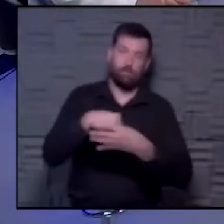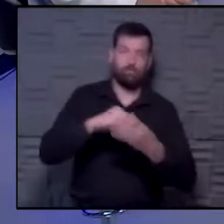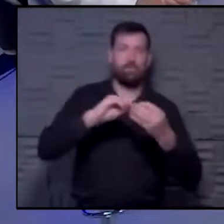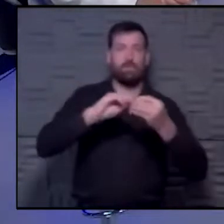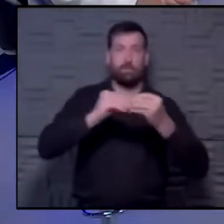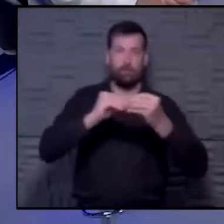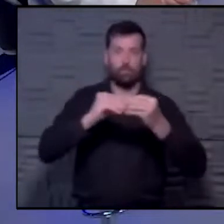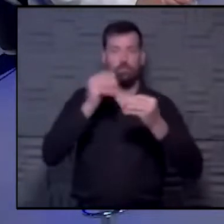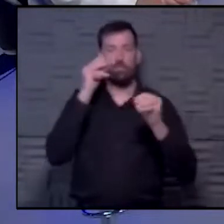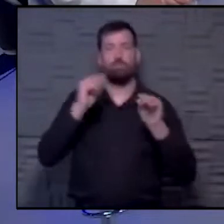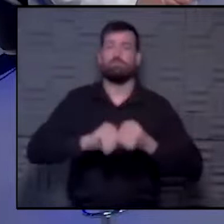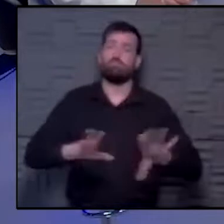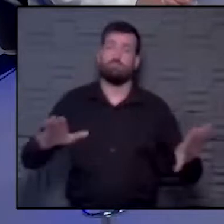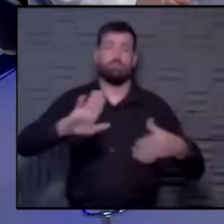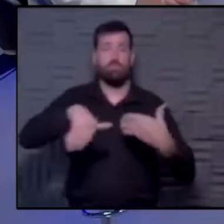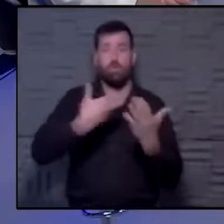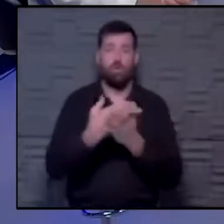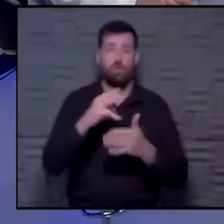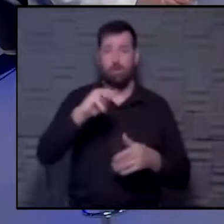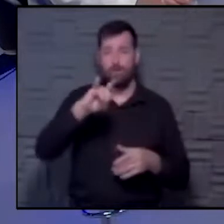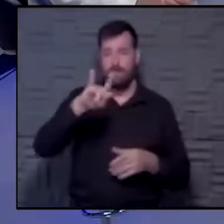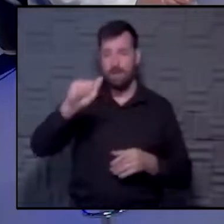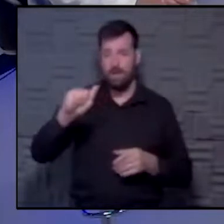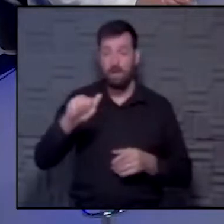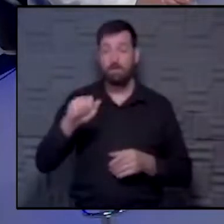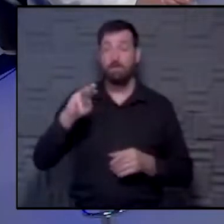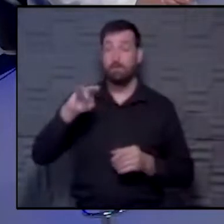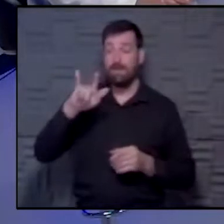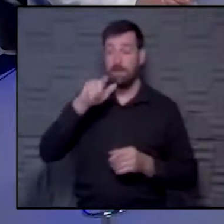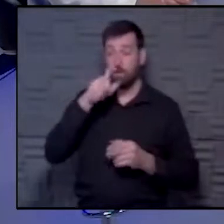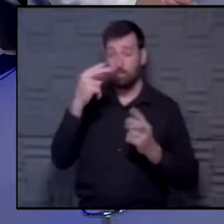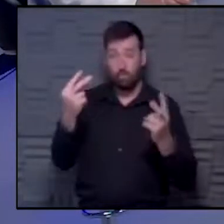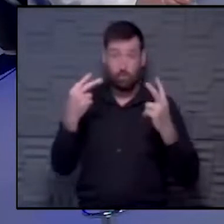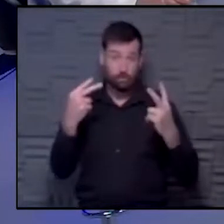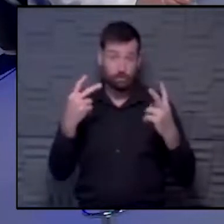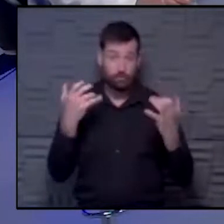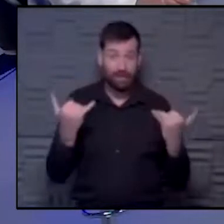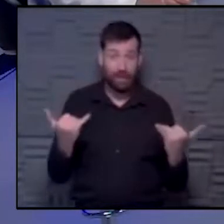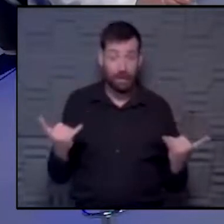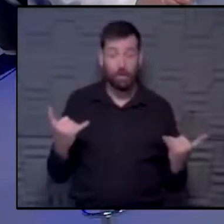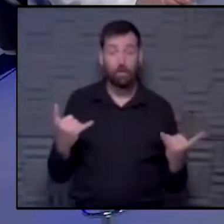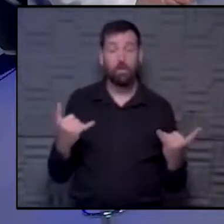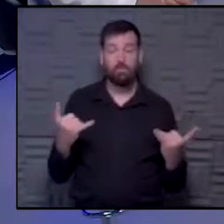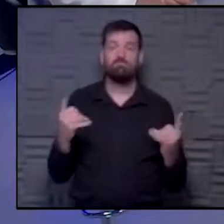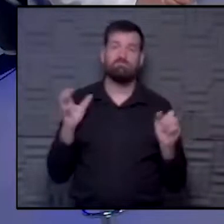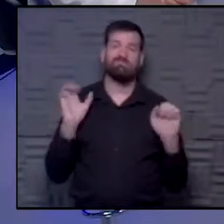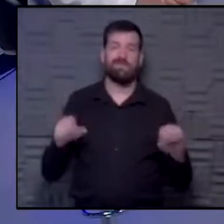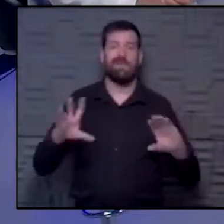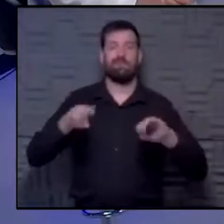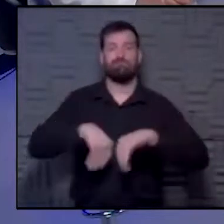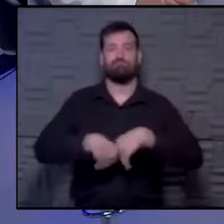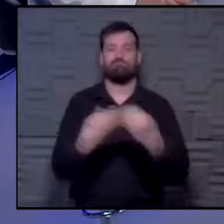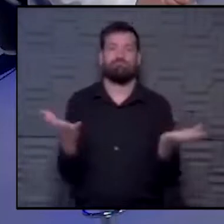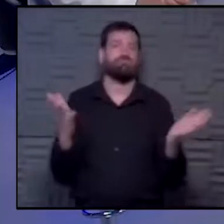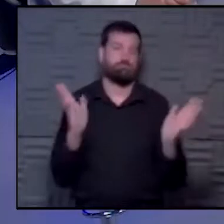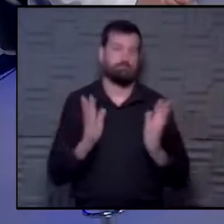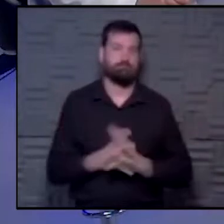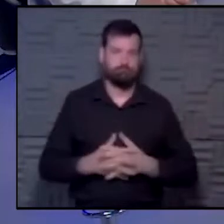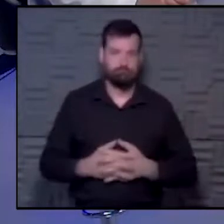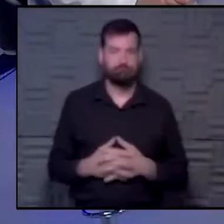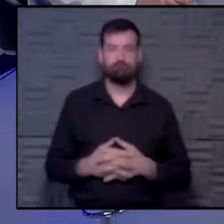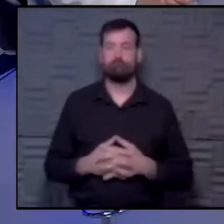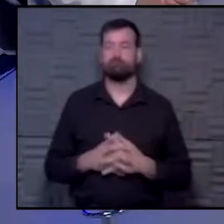the summary, which we will send to all media. So the media that are listening today and they get this, then they can turn around and share it with their audiences.